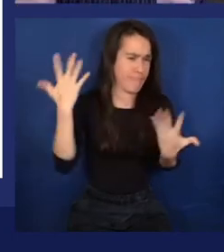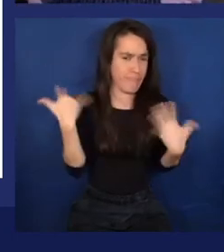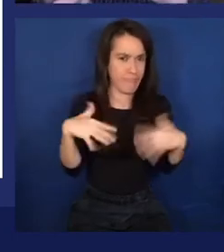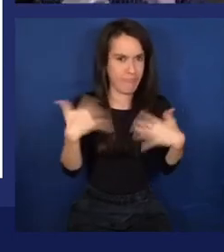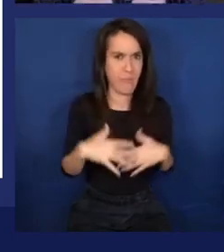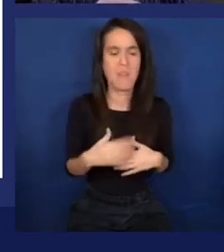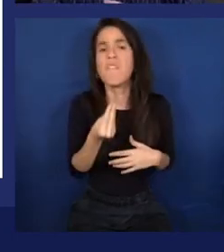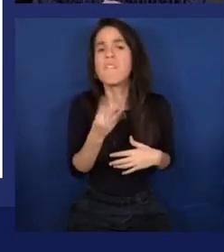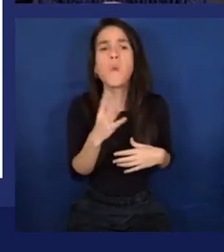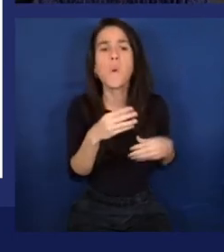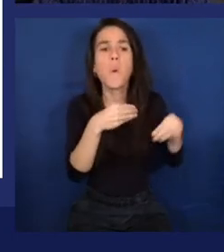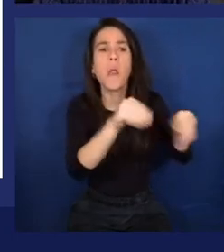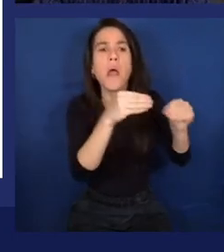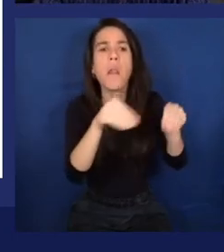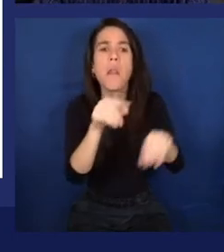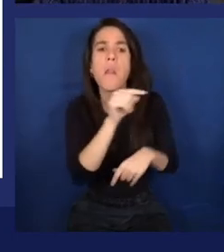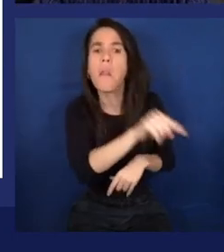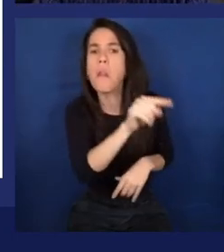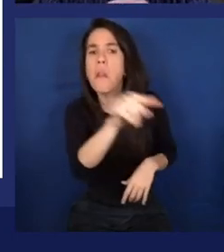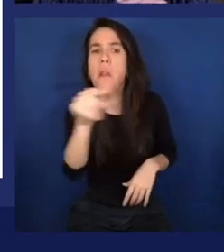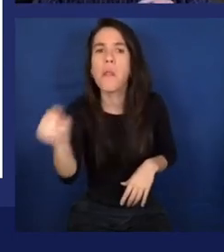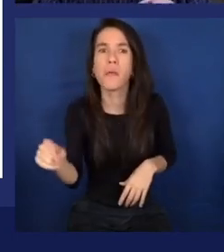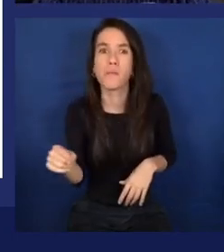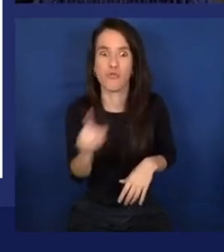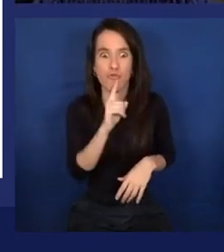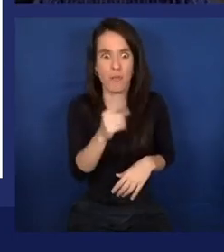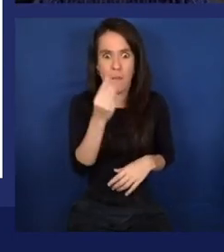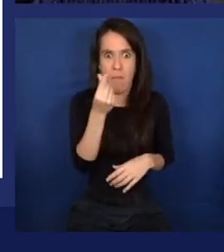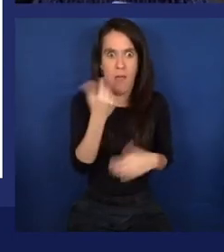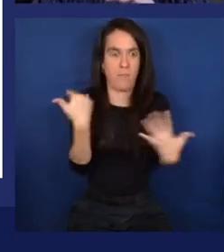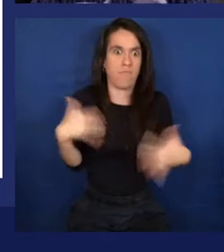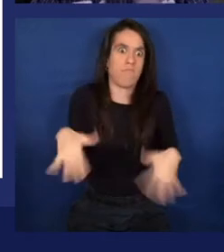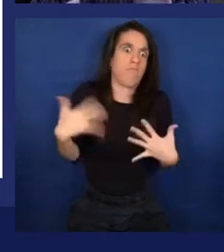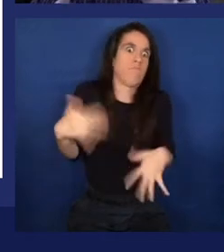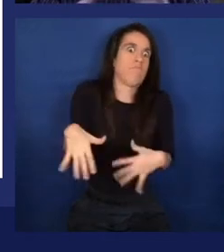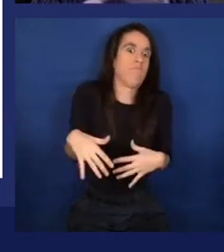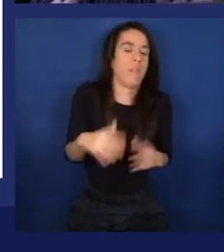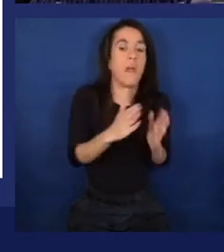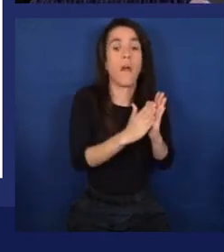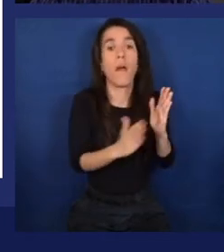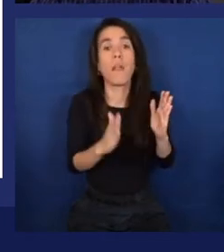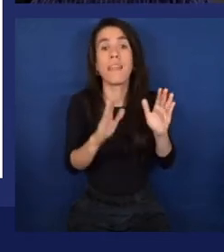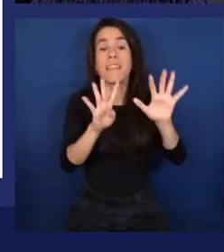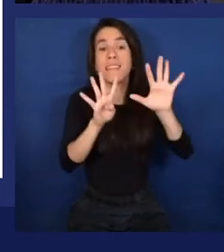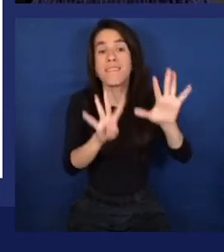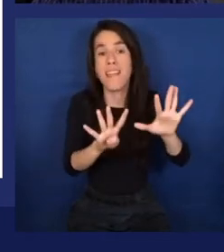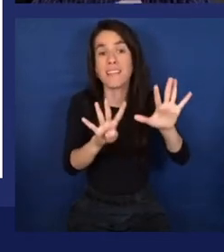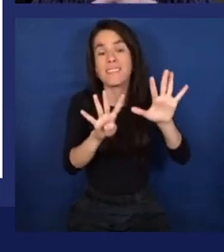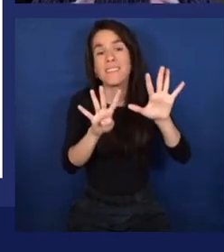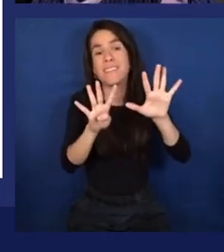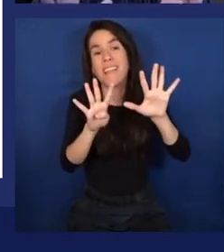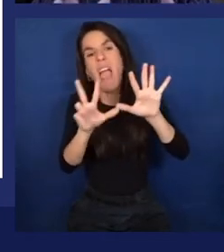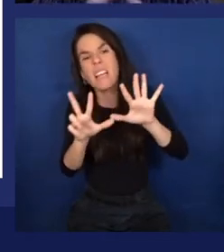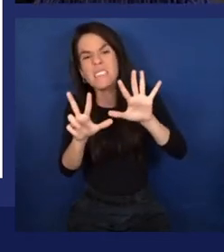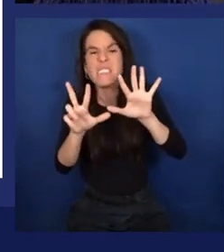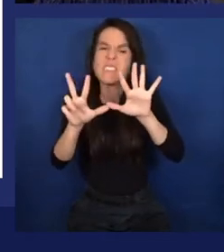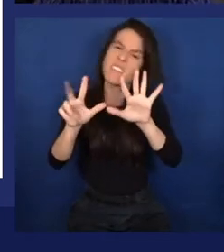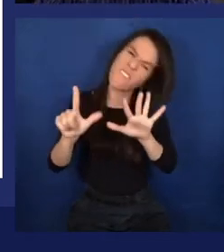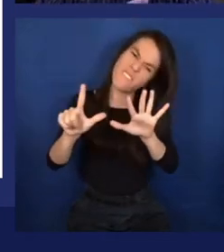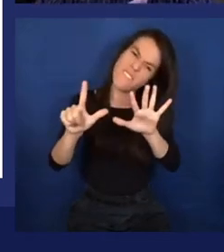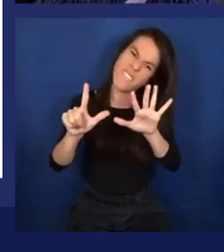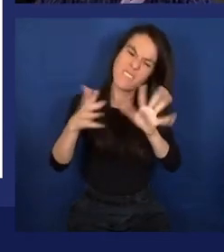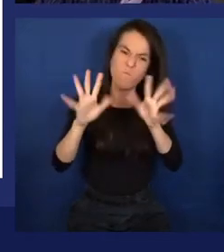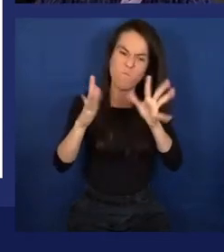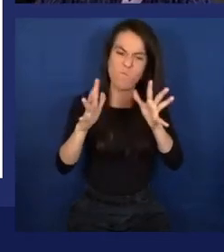not delivering the value for the money they cost. the end, by the 1987, sort of the end of this generation of computing, about less than $10